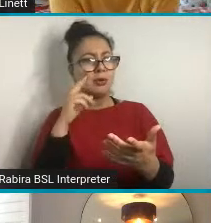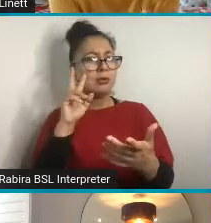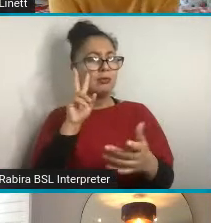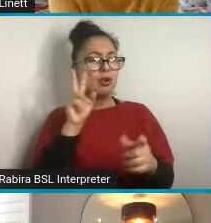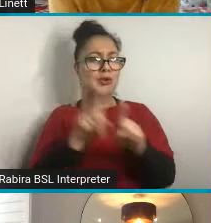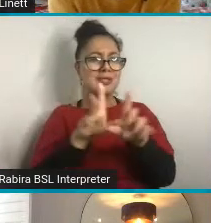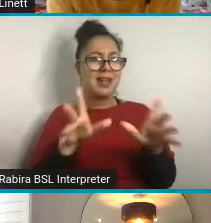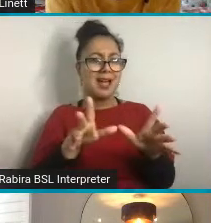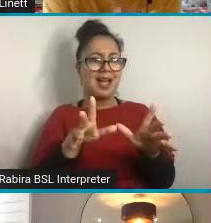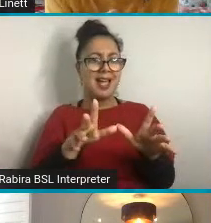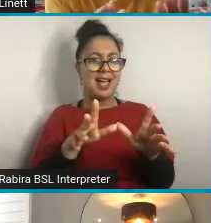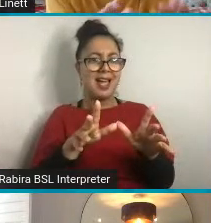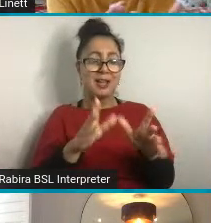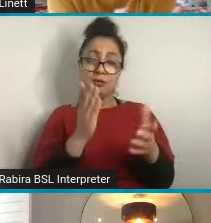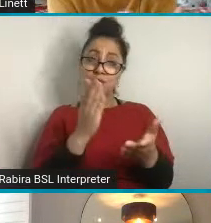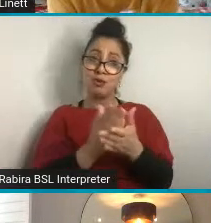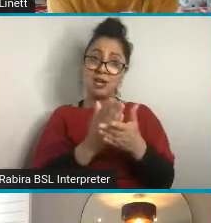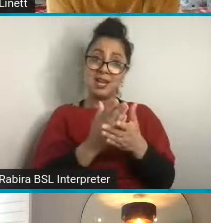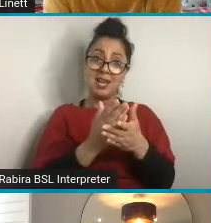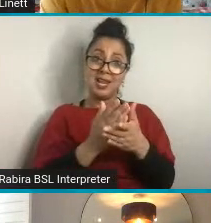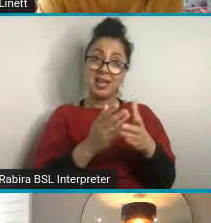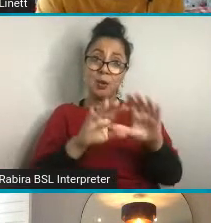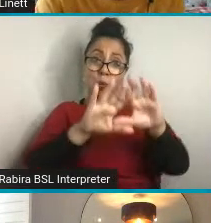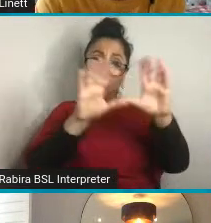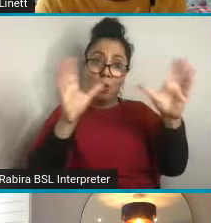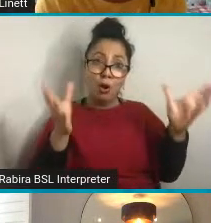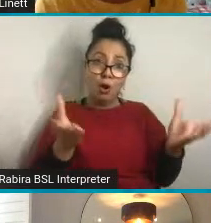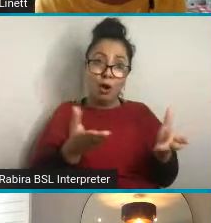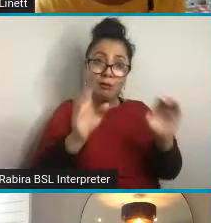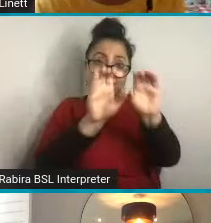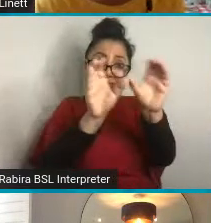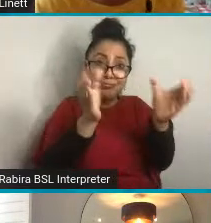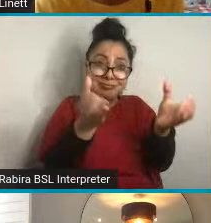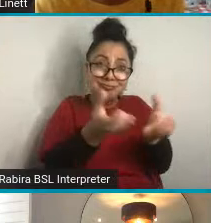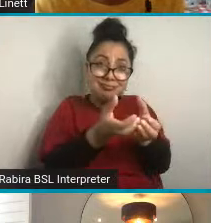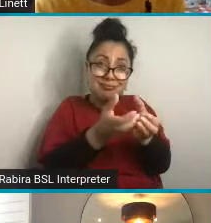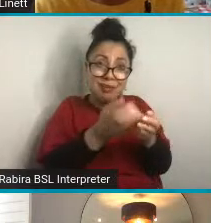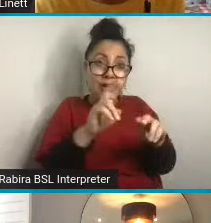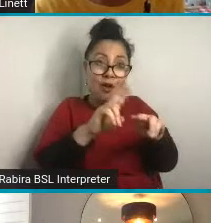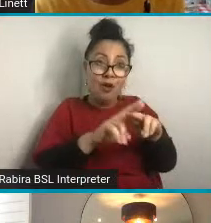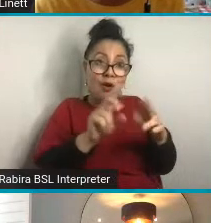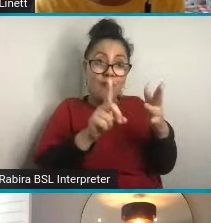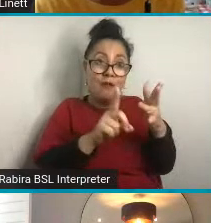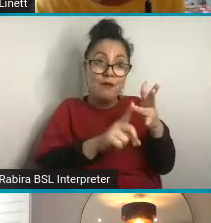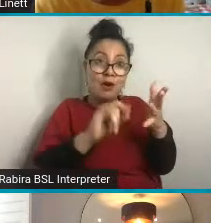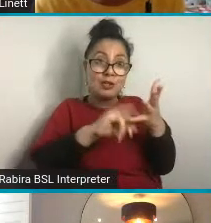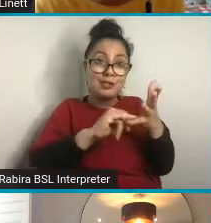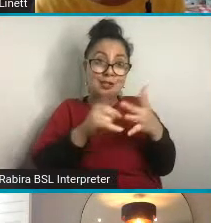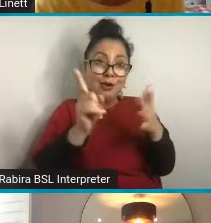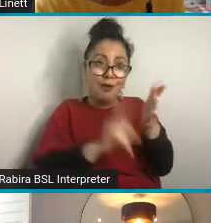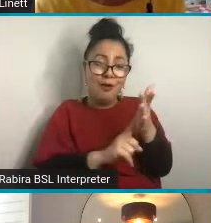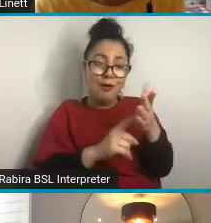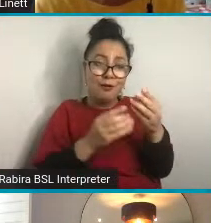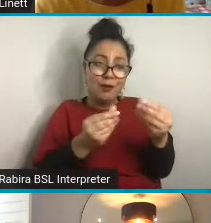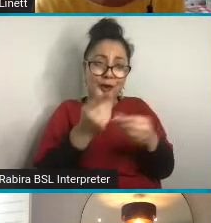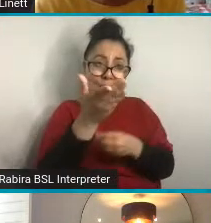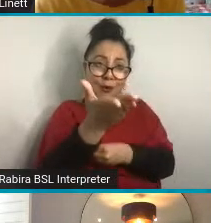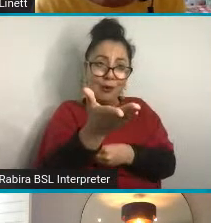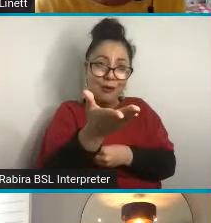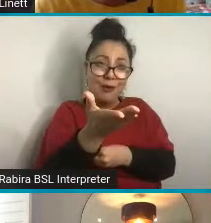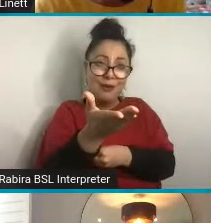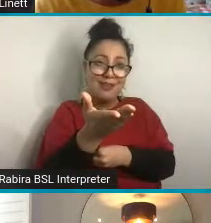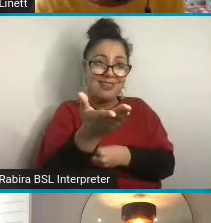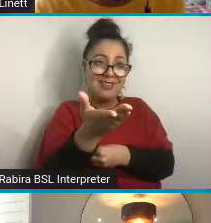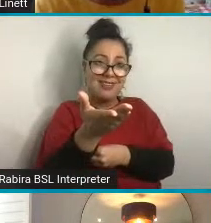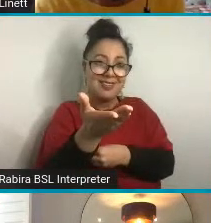a fossil fuel to me, something natural, organically. I really like what you've done with the shape there. Got any